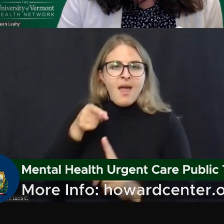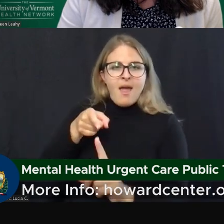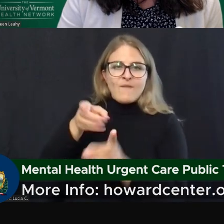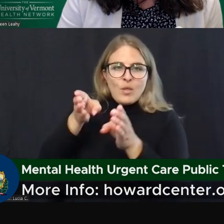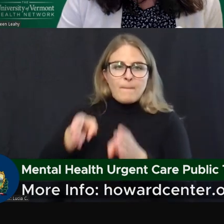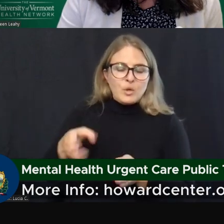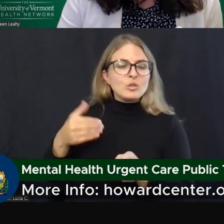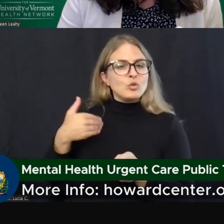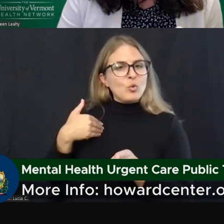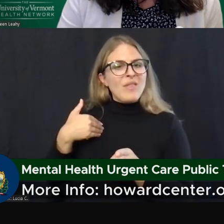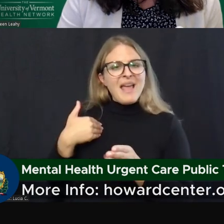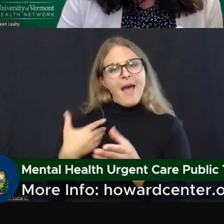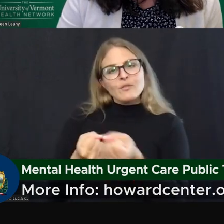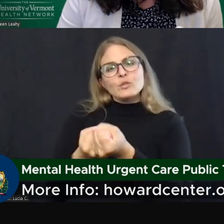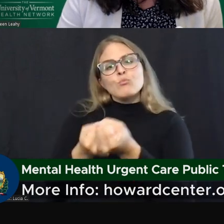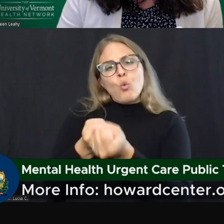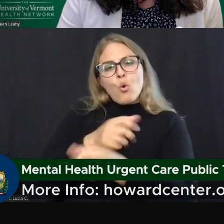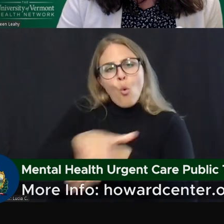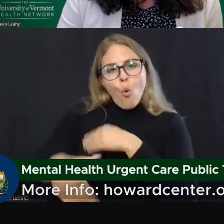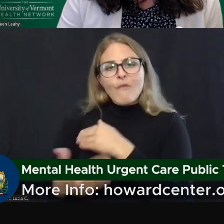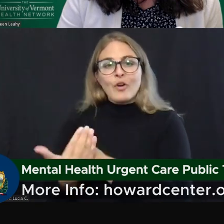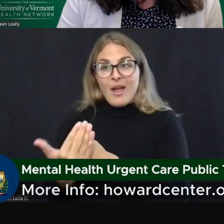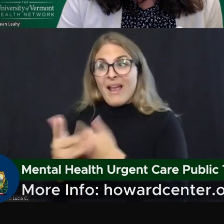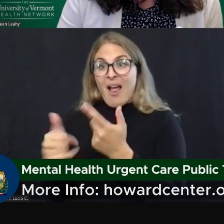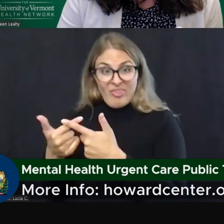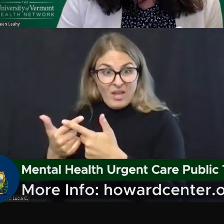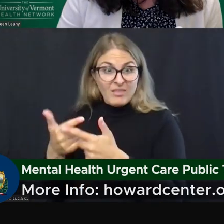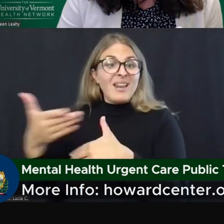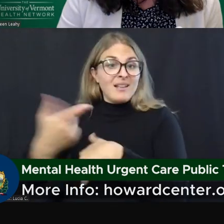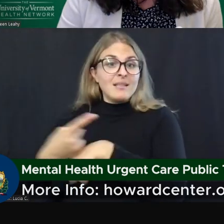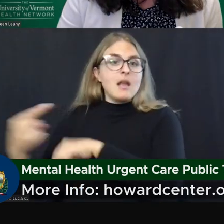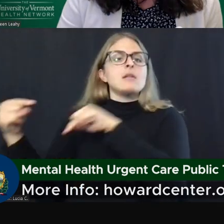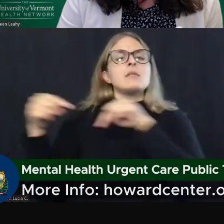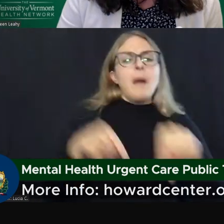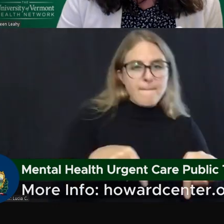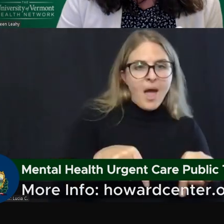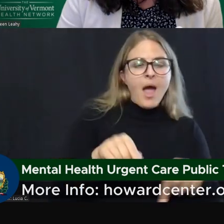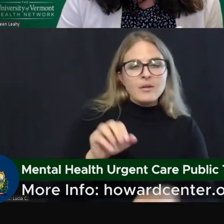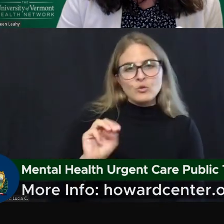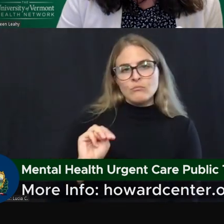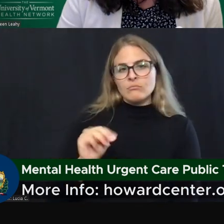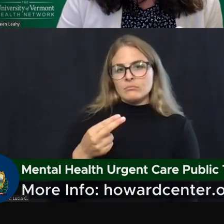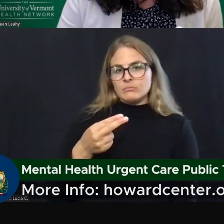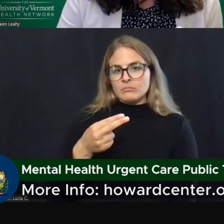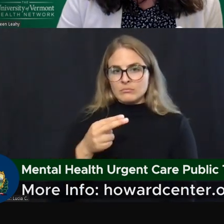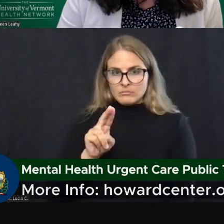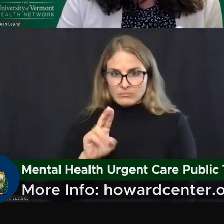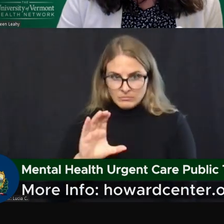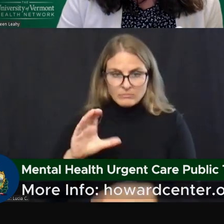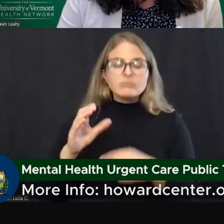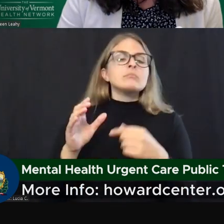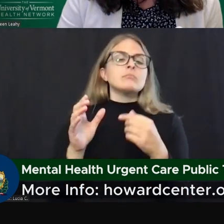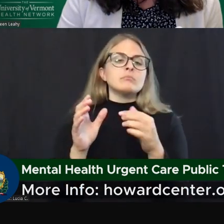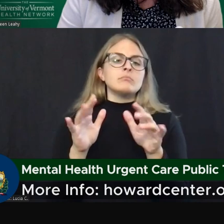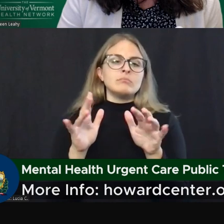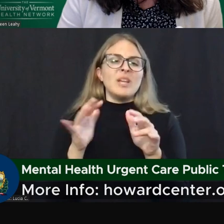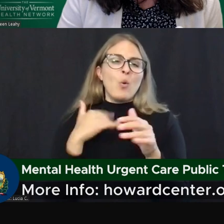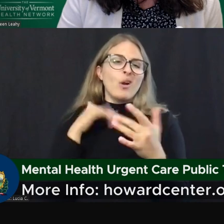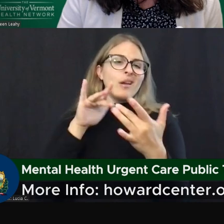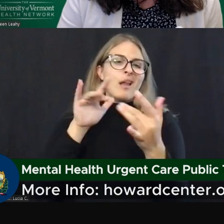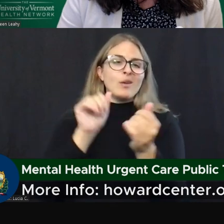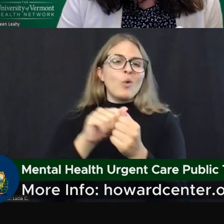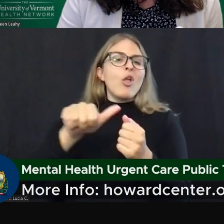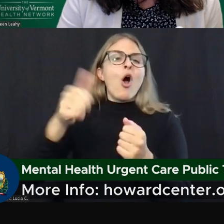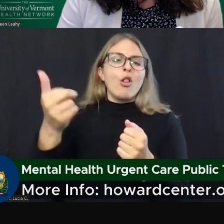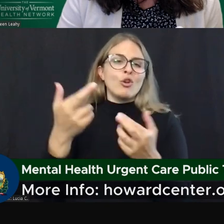stability overnight and can come back the next day if that's needed. Or they can connect to other resources in our community, including